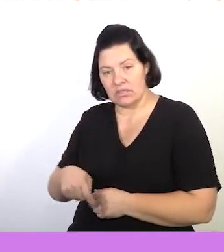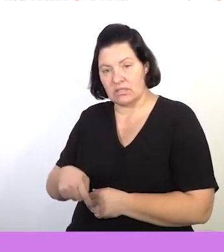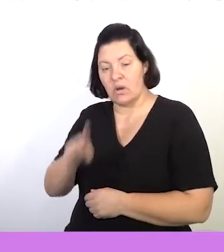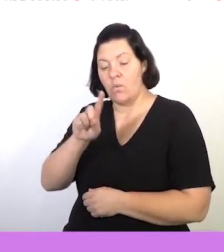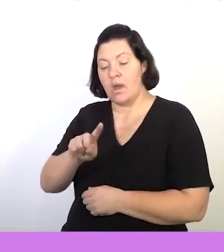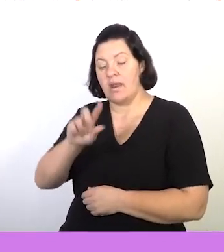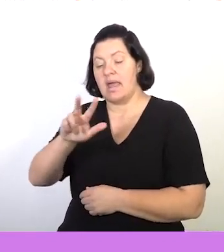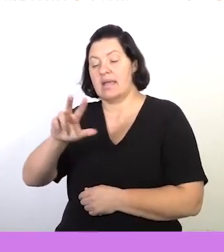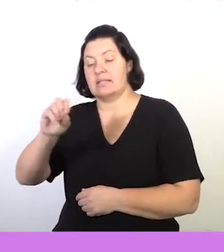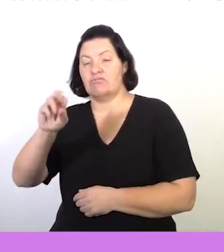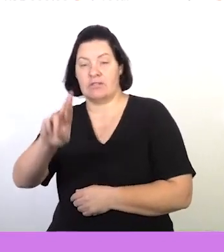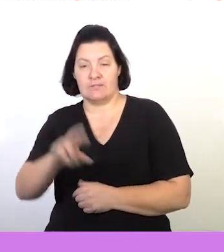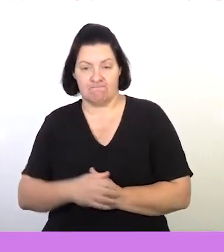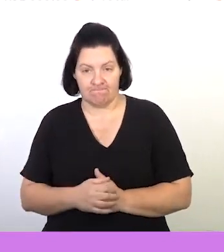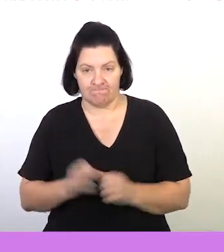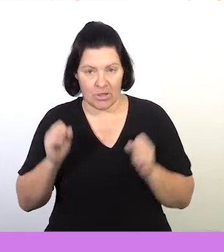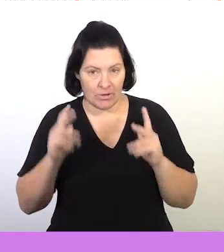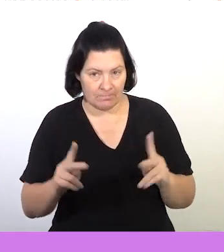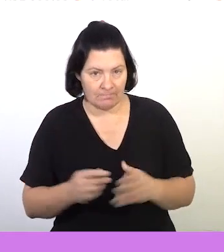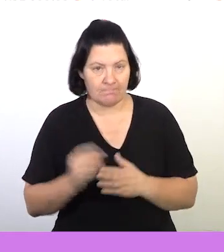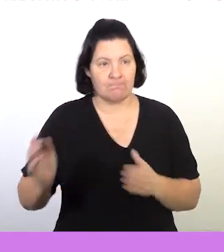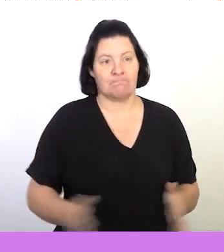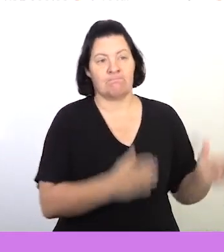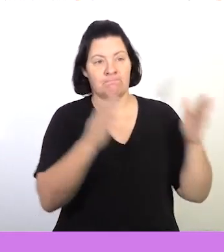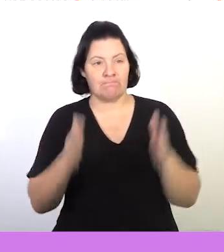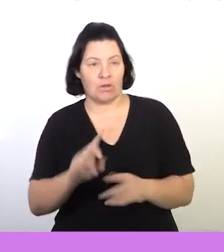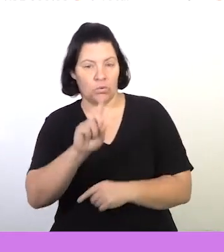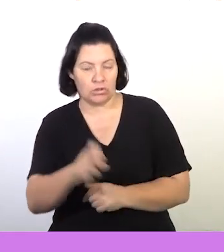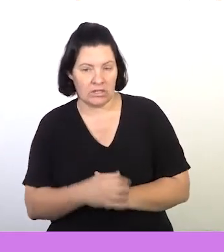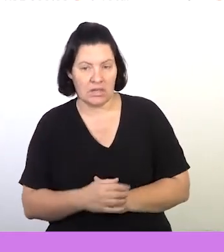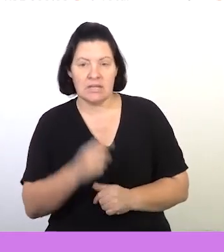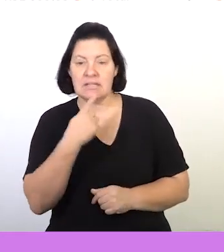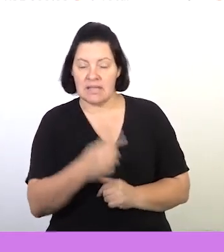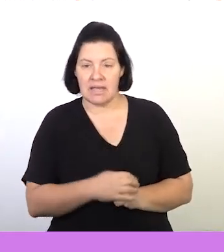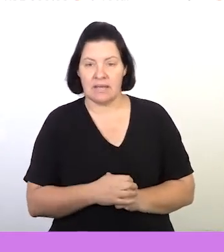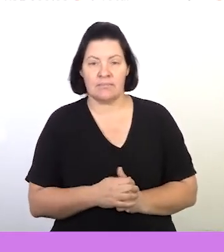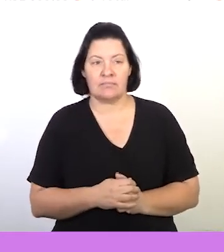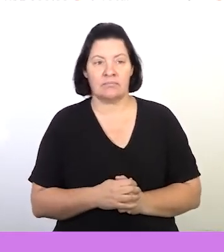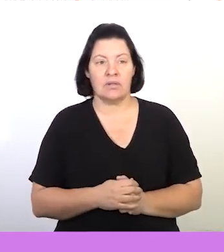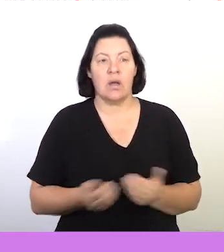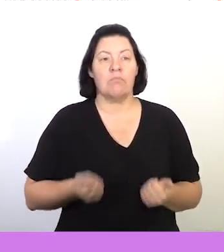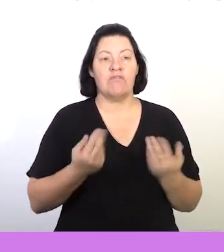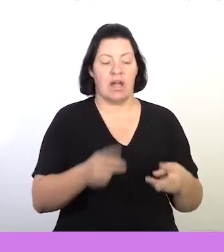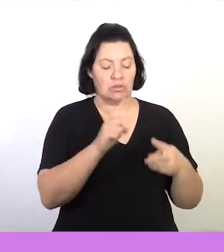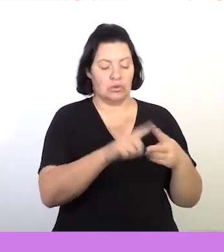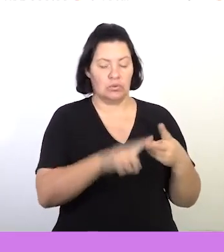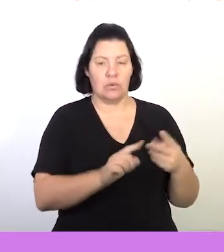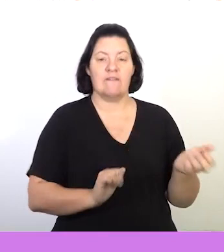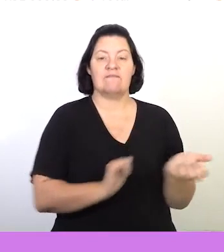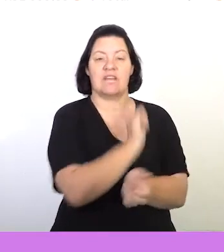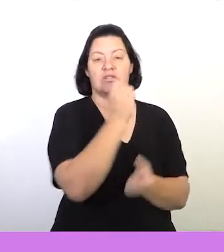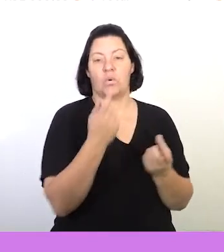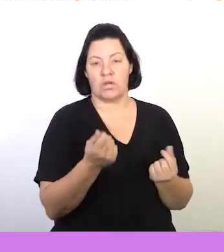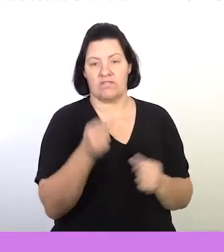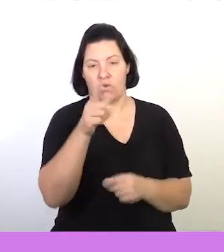,180 Rand. Okay. Now let's move on to our next question. It says here 1.3 provide to